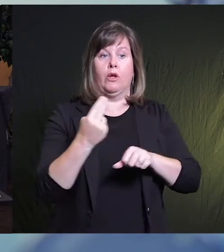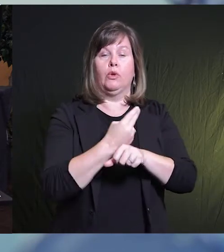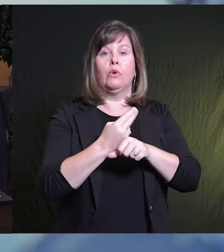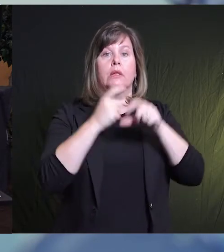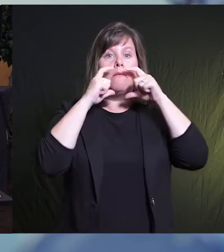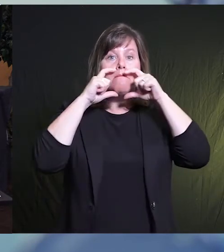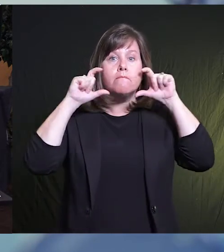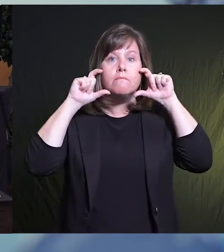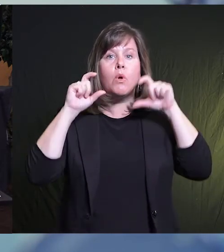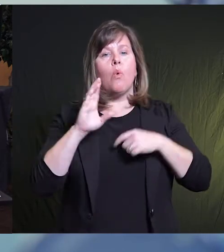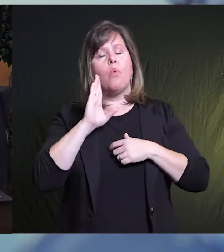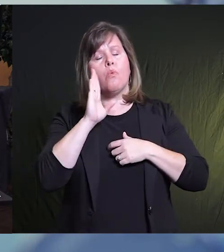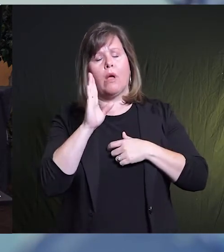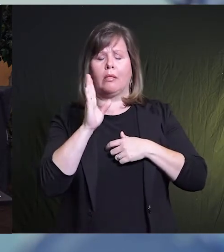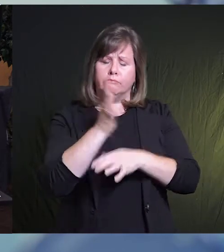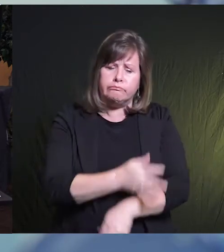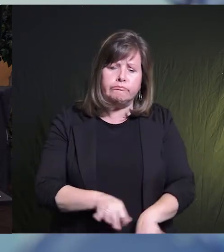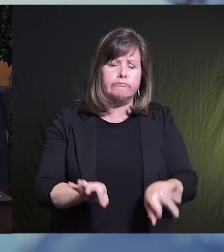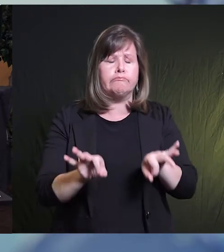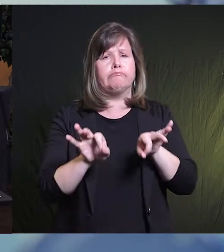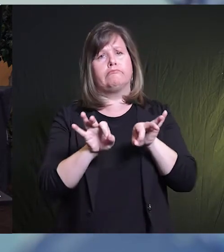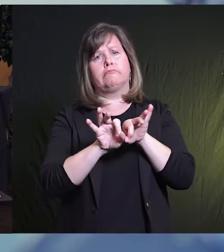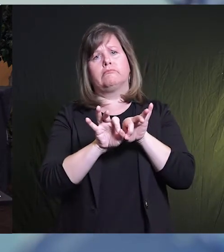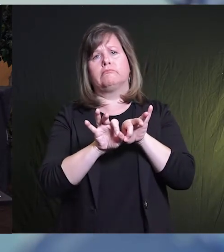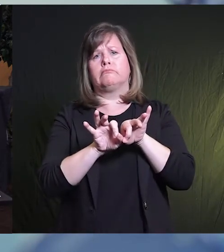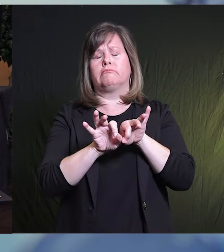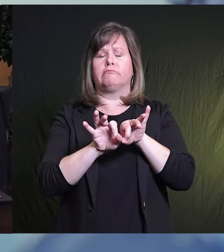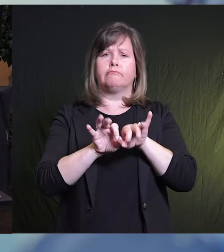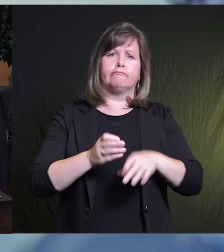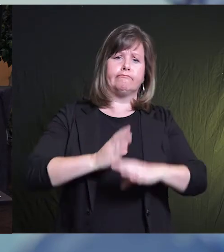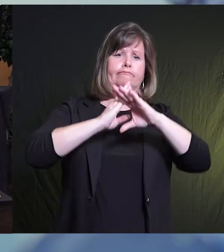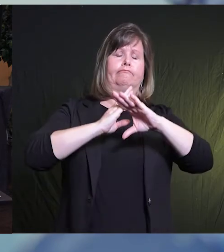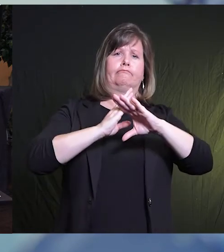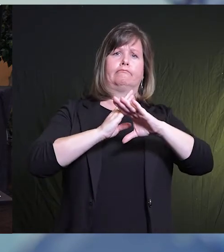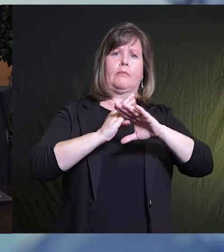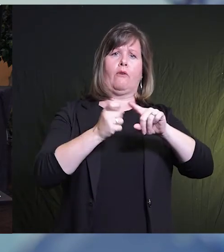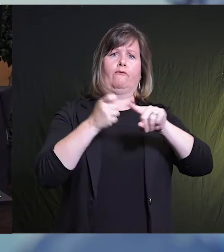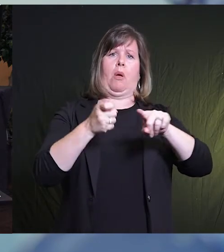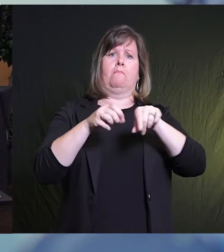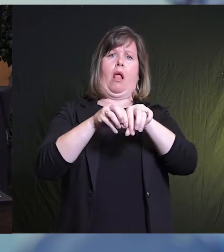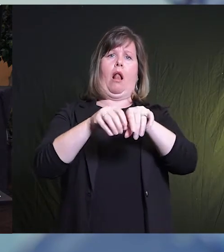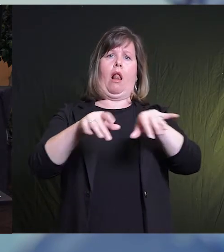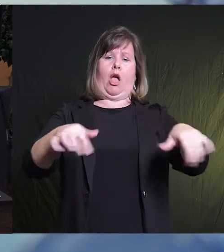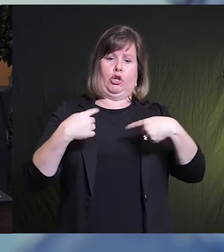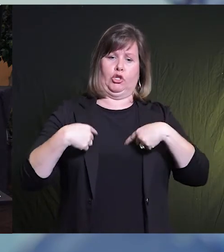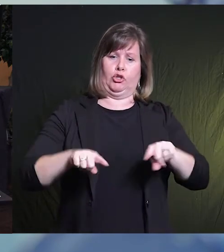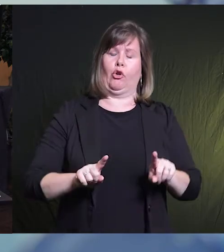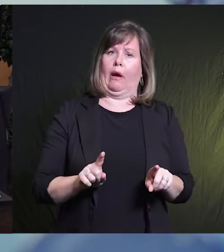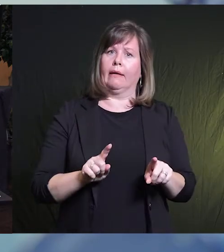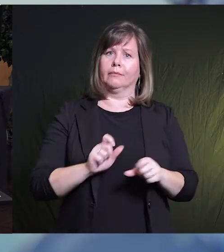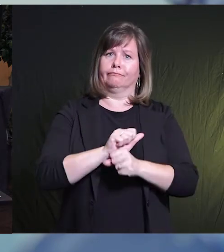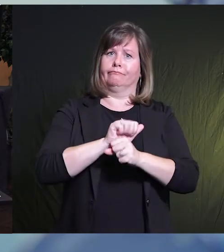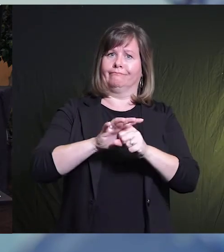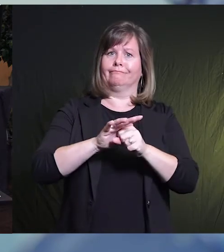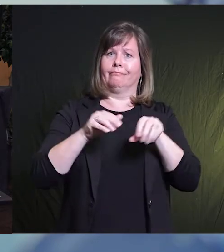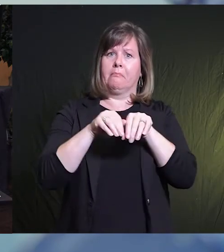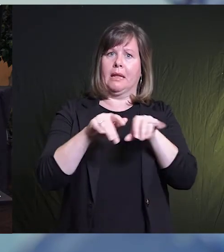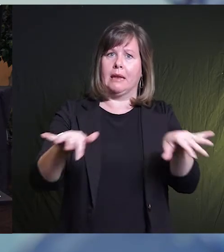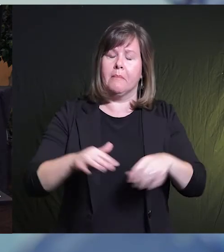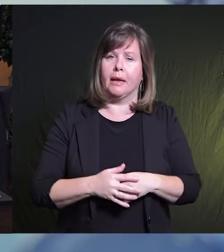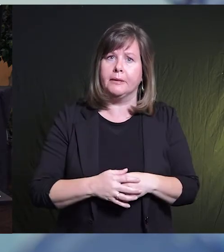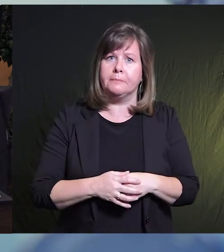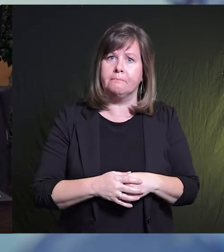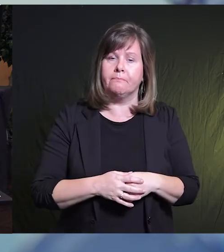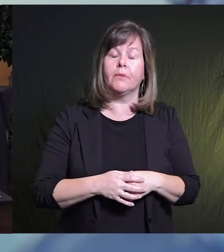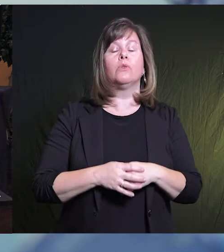the general public is potentially of high value in curtailing community transmission and the burden of the pandemic. The community